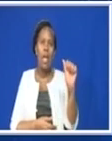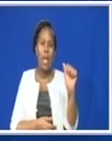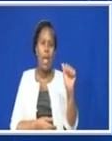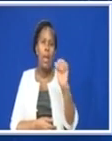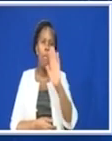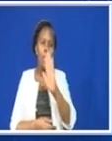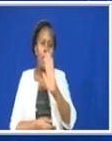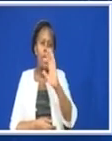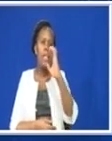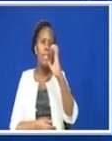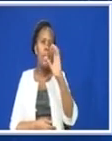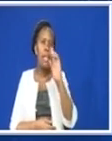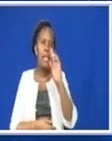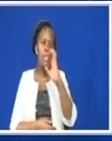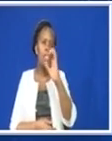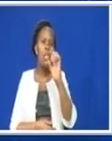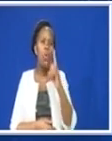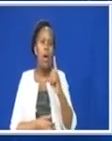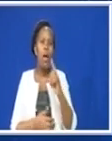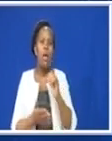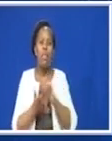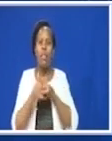B, and C1 that follow.